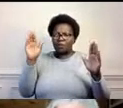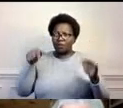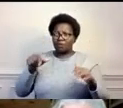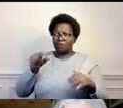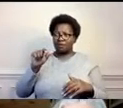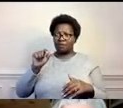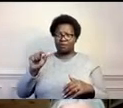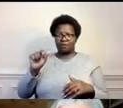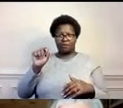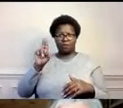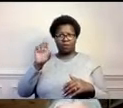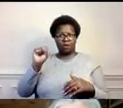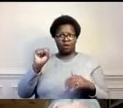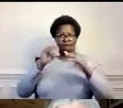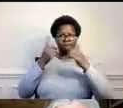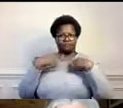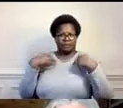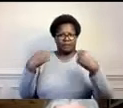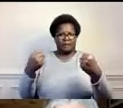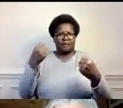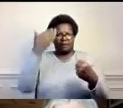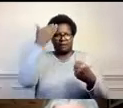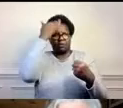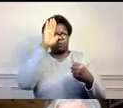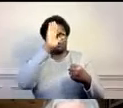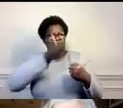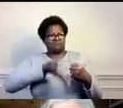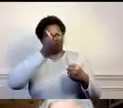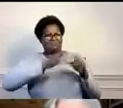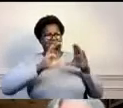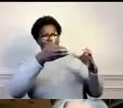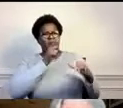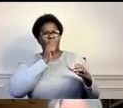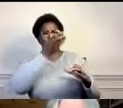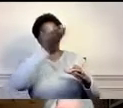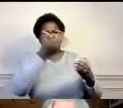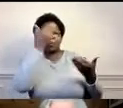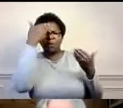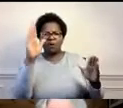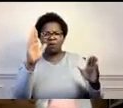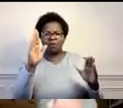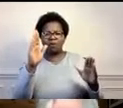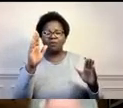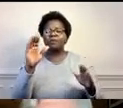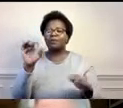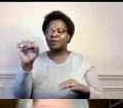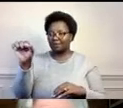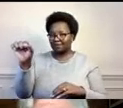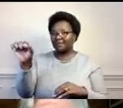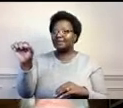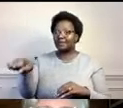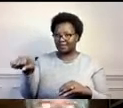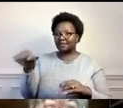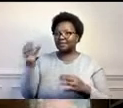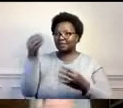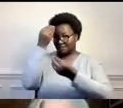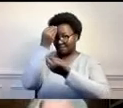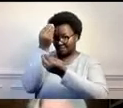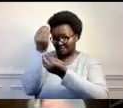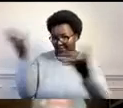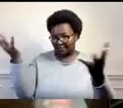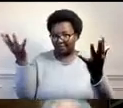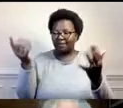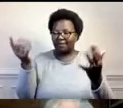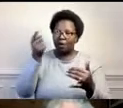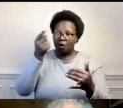of labor or state departments of labor so yes i think we're all aware